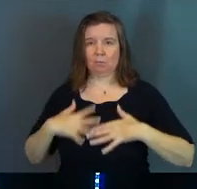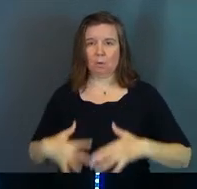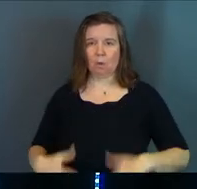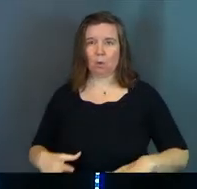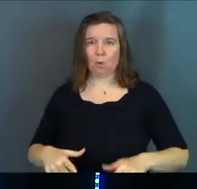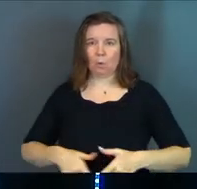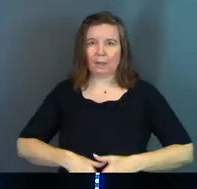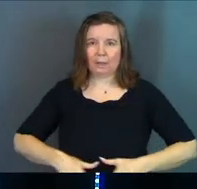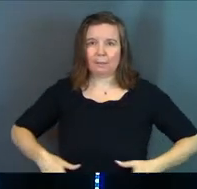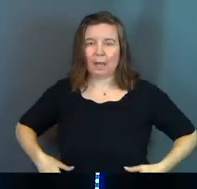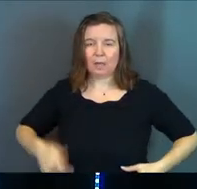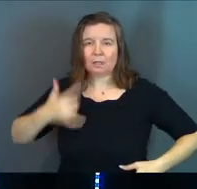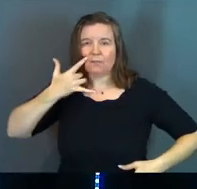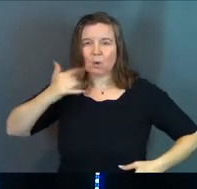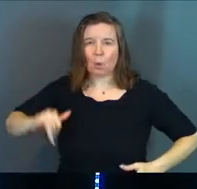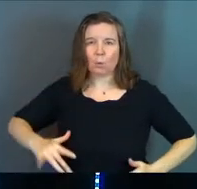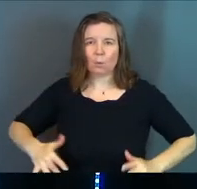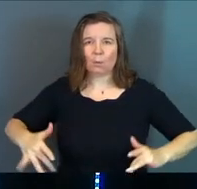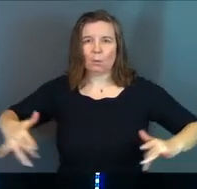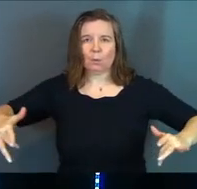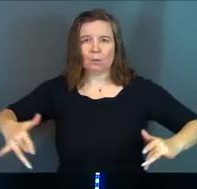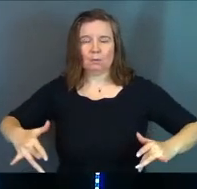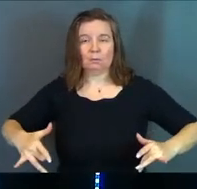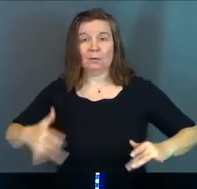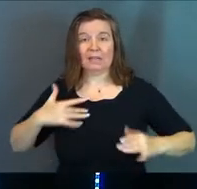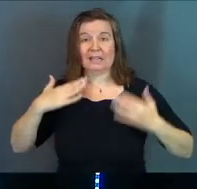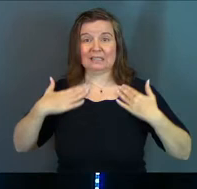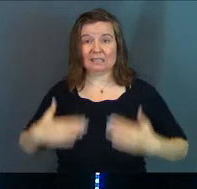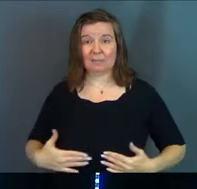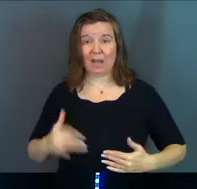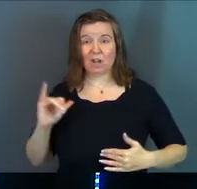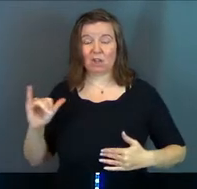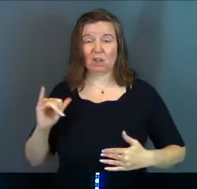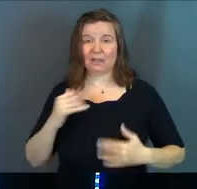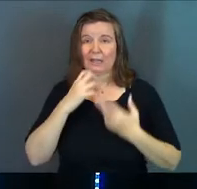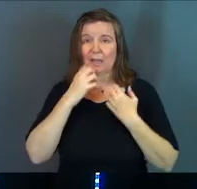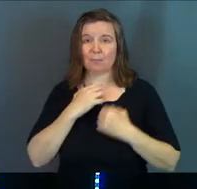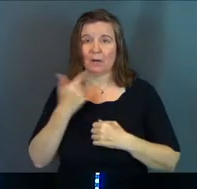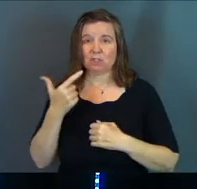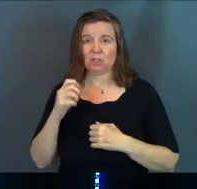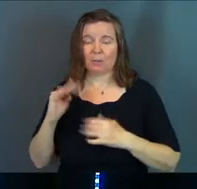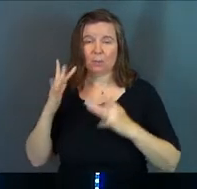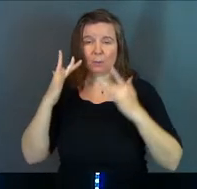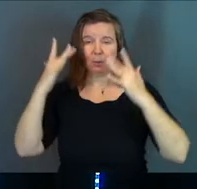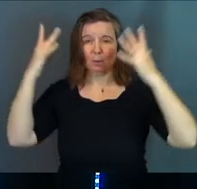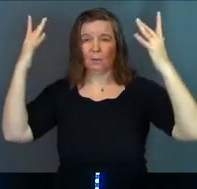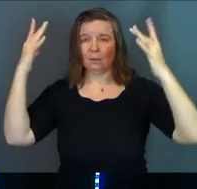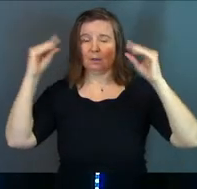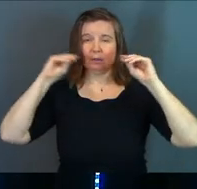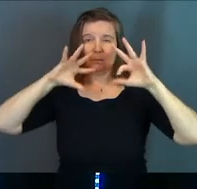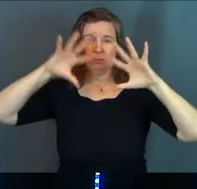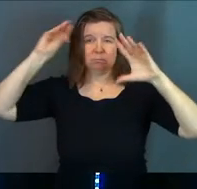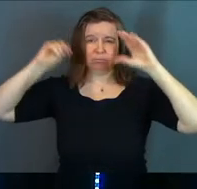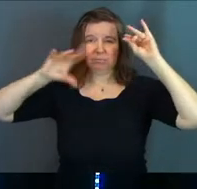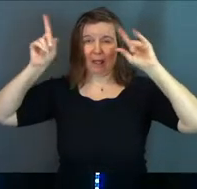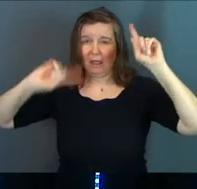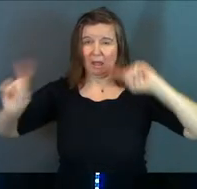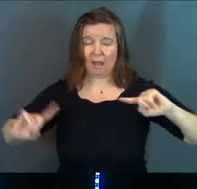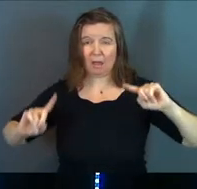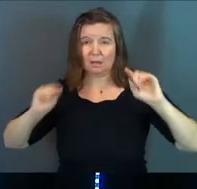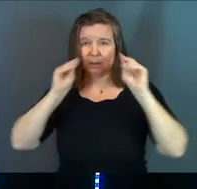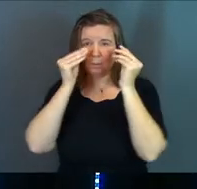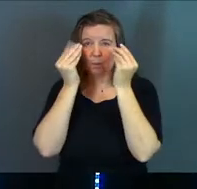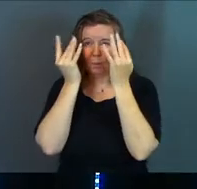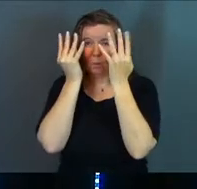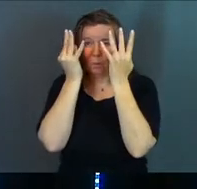with a belt of pure gold around his waist. His body looked like a precious gem. His face flashed like lightning and his eyes